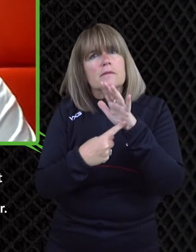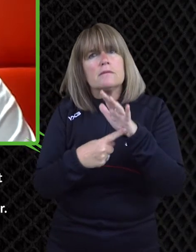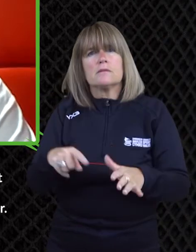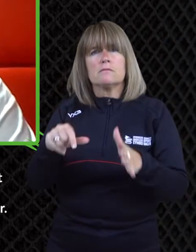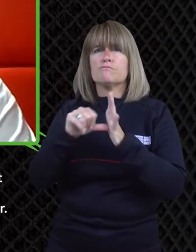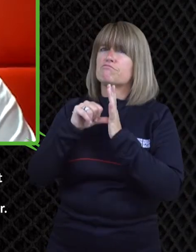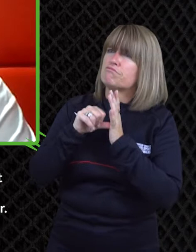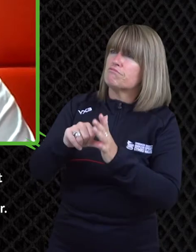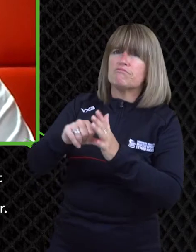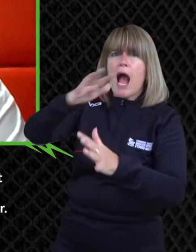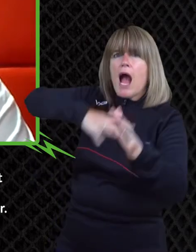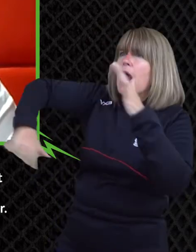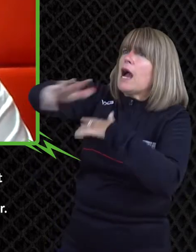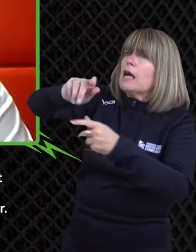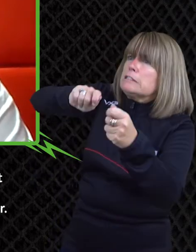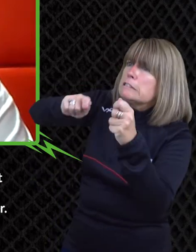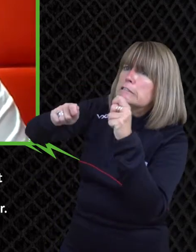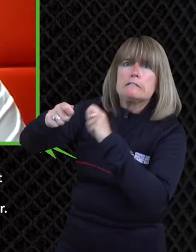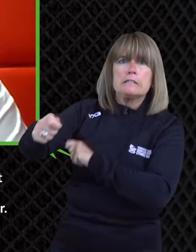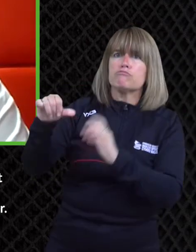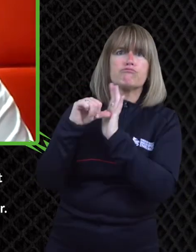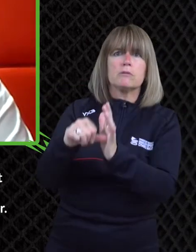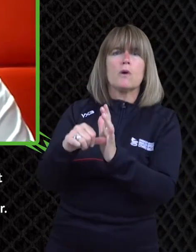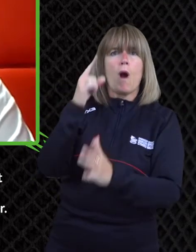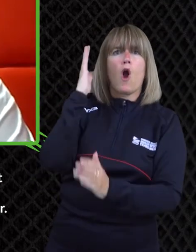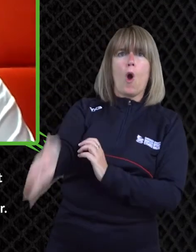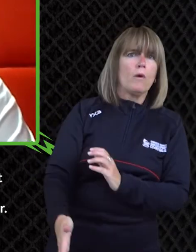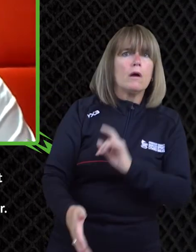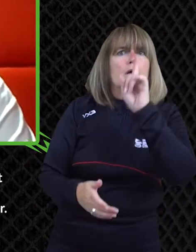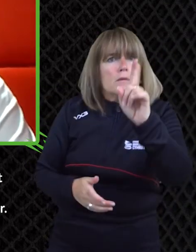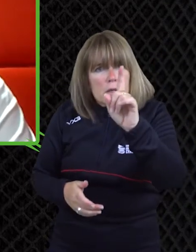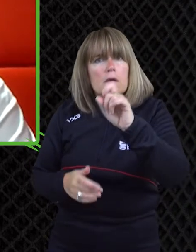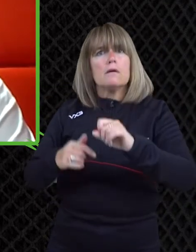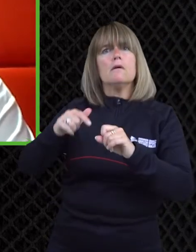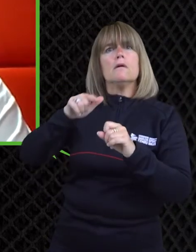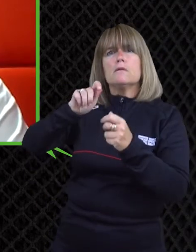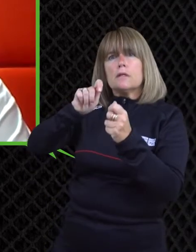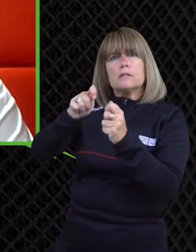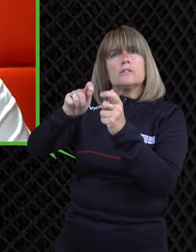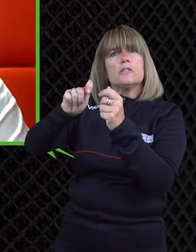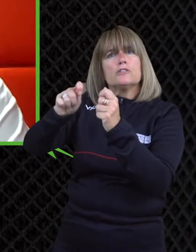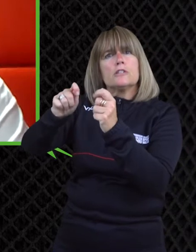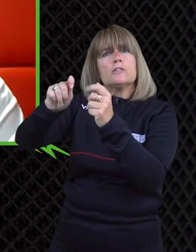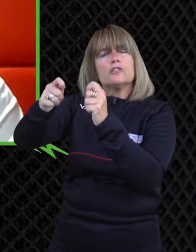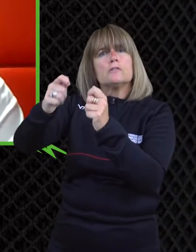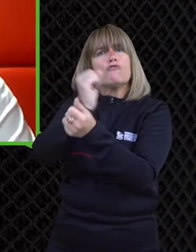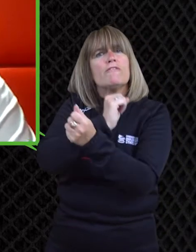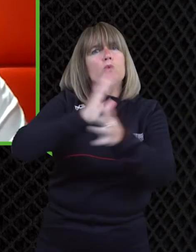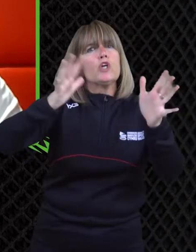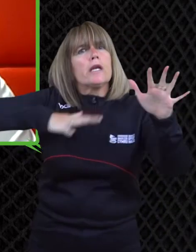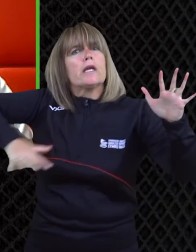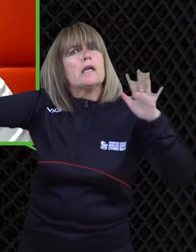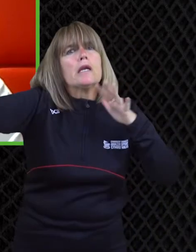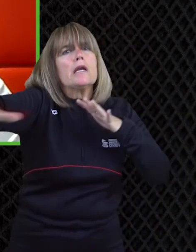to provide that in a in a in a positive manner um that doesn't stereotype